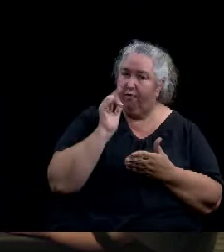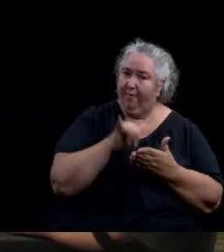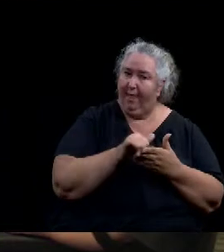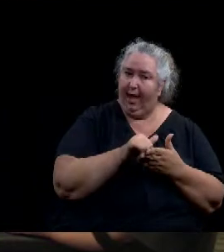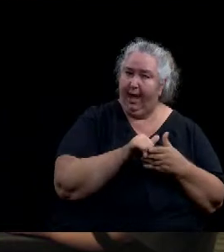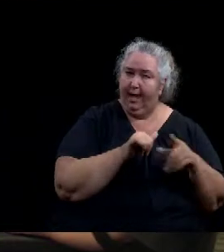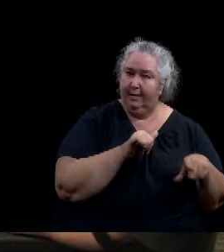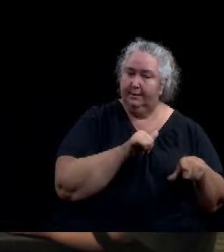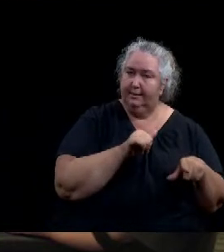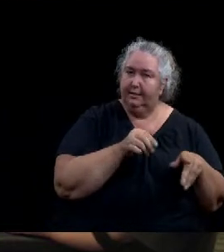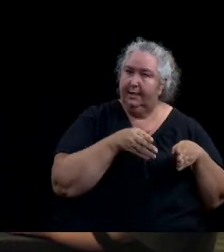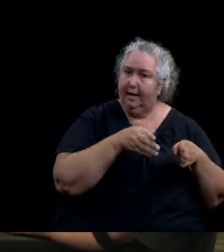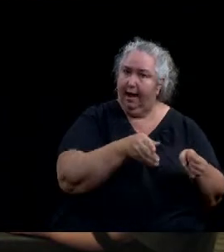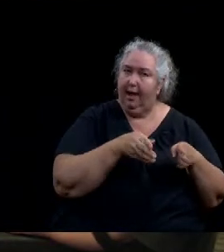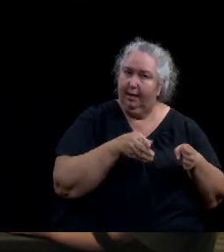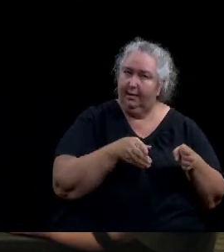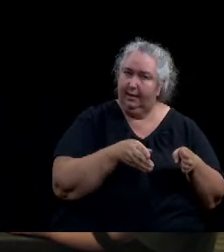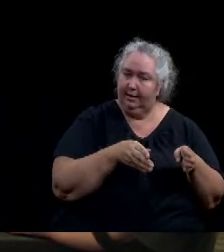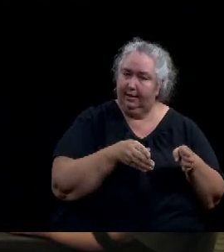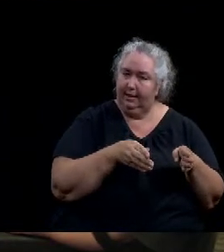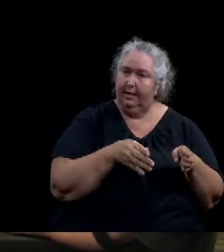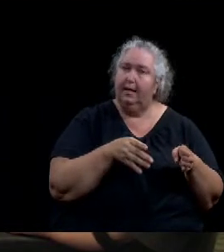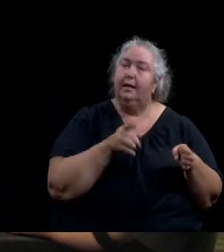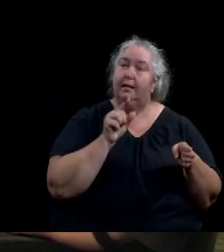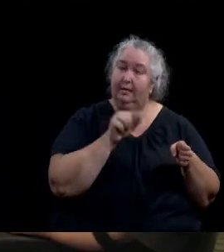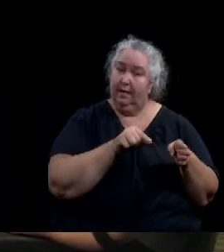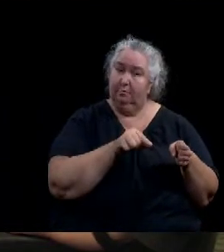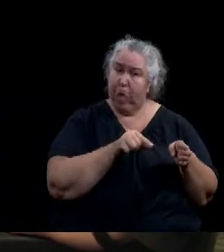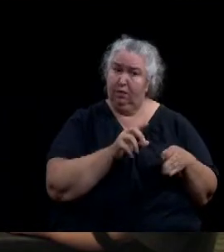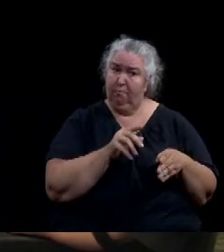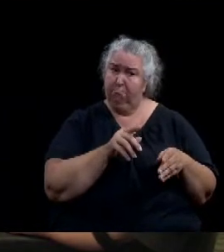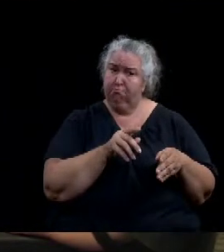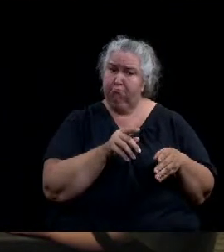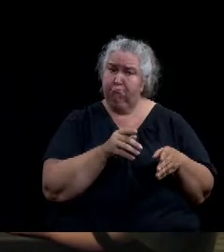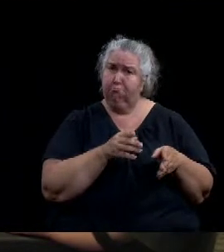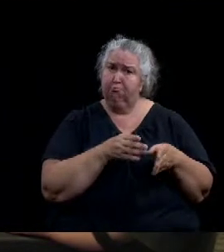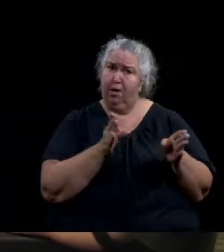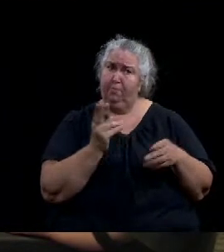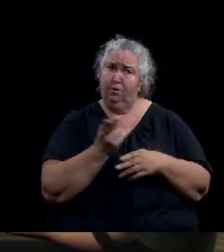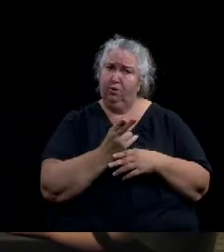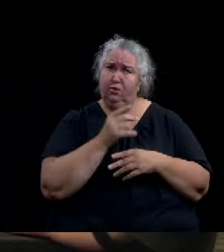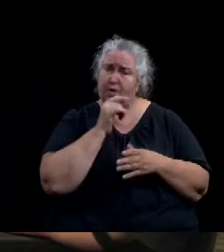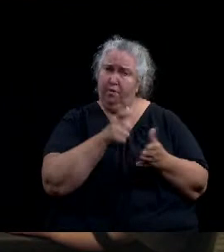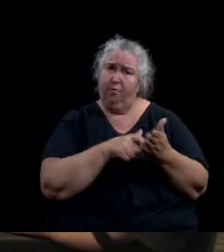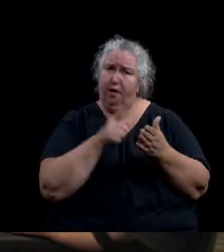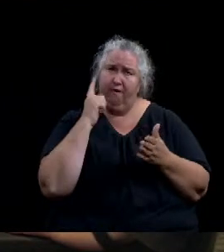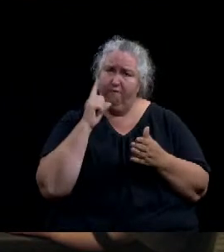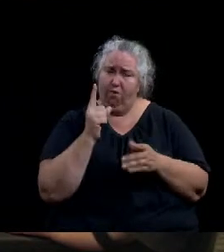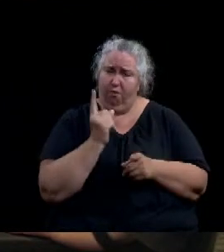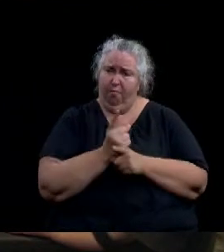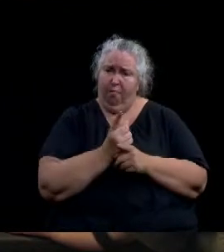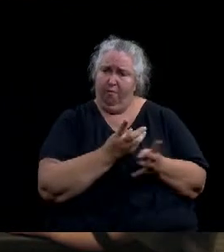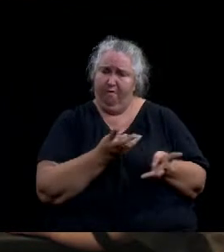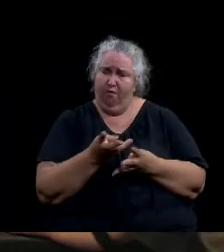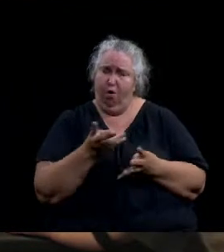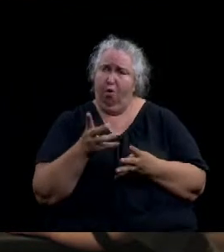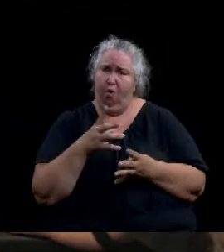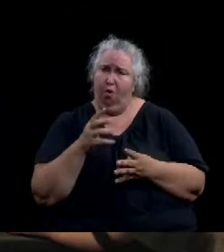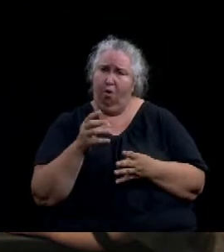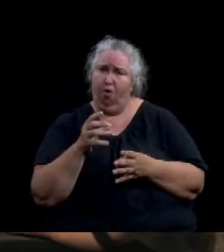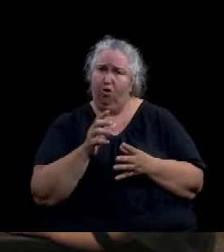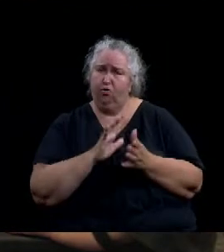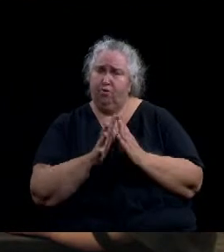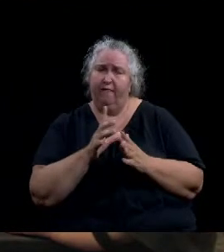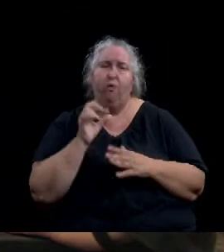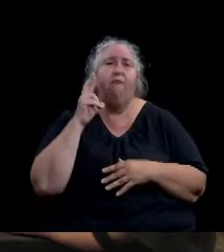Findings are public use of the alley right-of-way is not required for proper flow of traffic or for emergency vehicles access to the area. Utility access